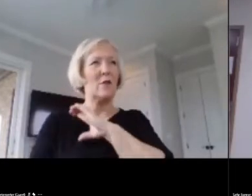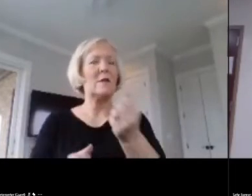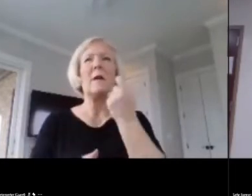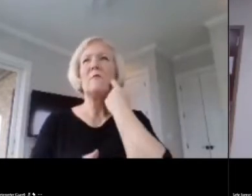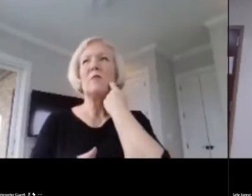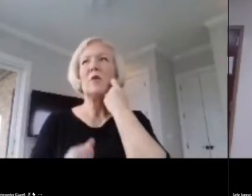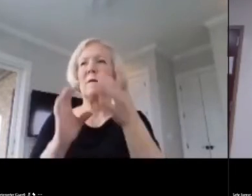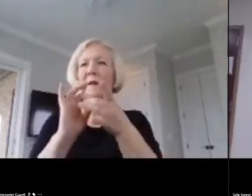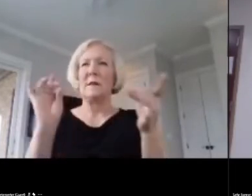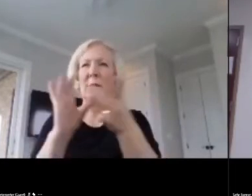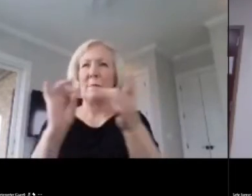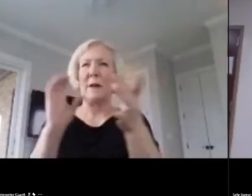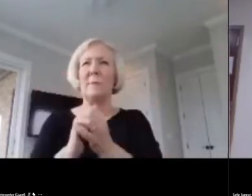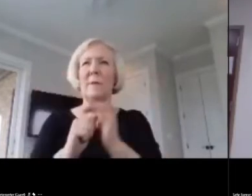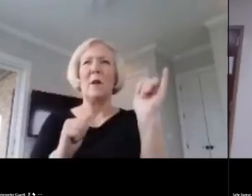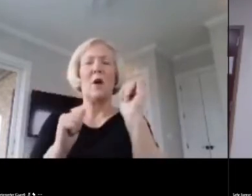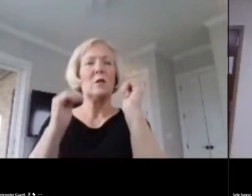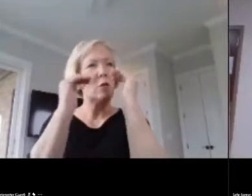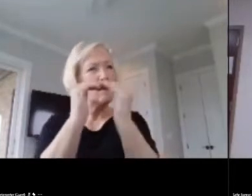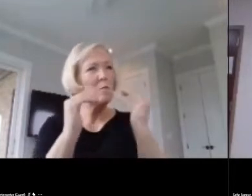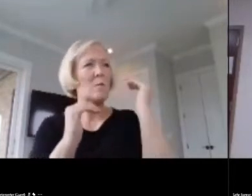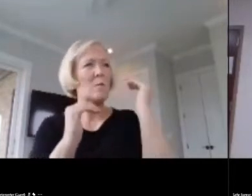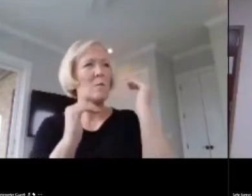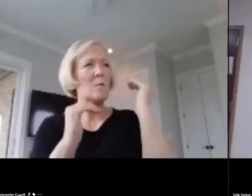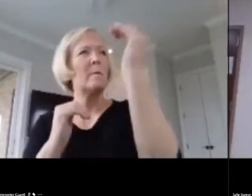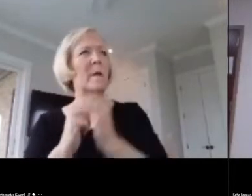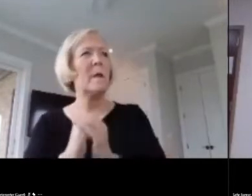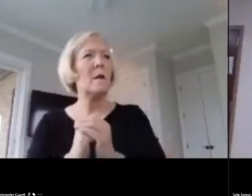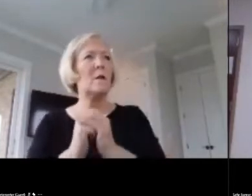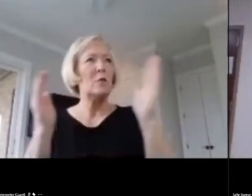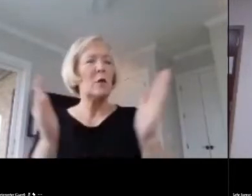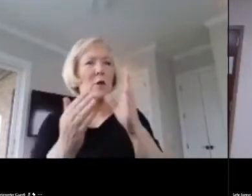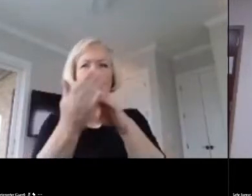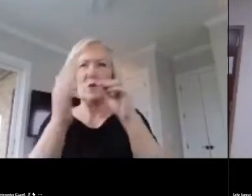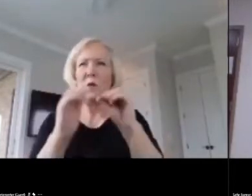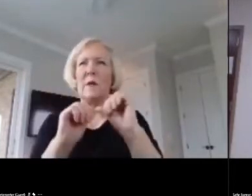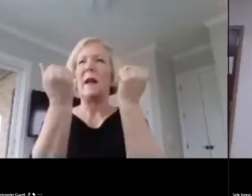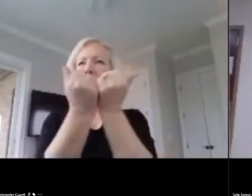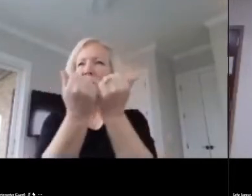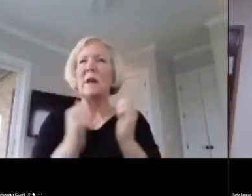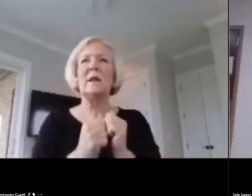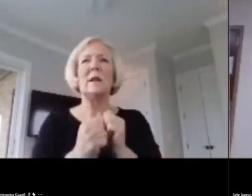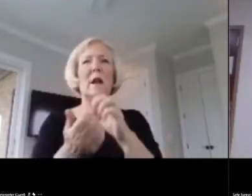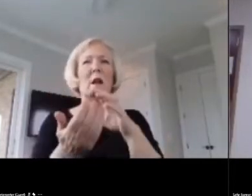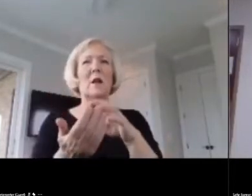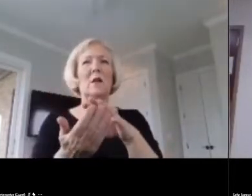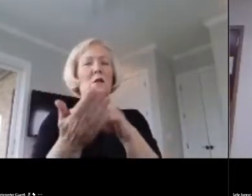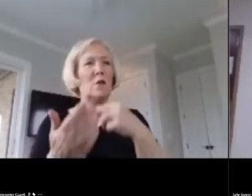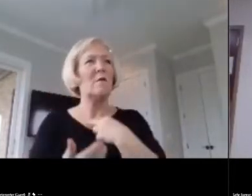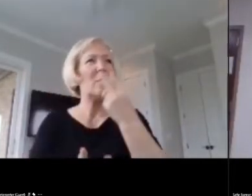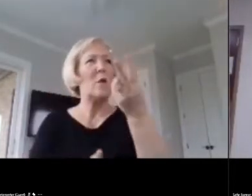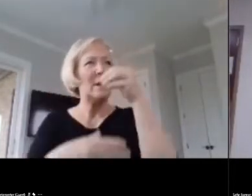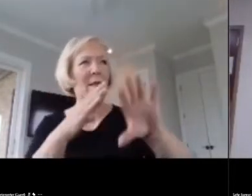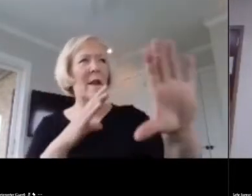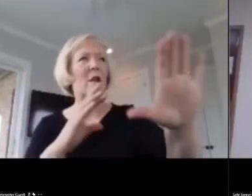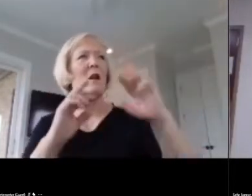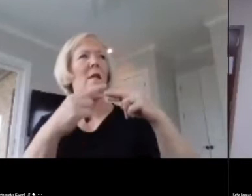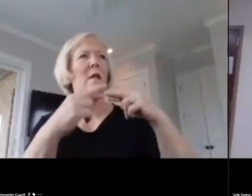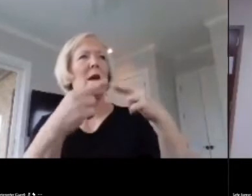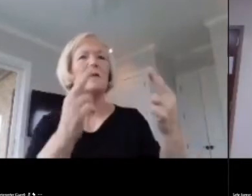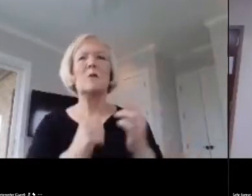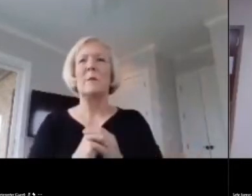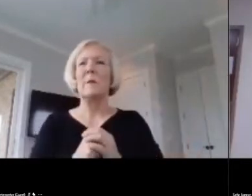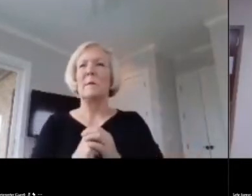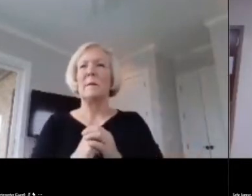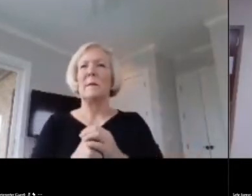above and beyond to encourage student agency and student voice and their classroom. As a member